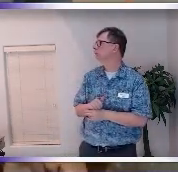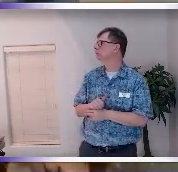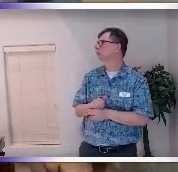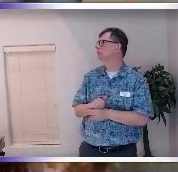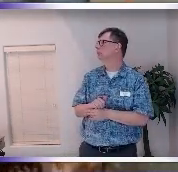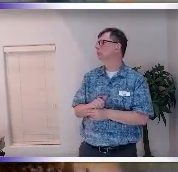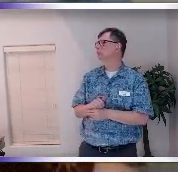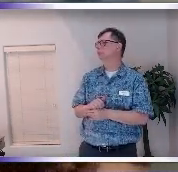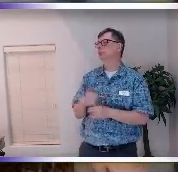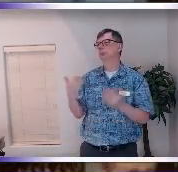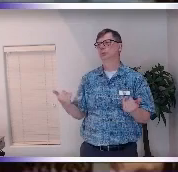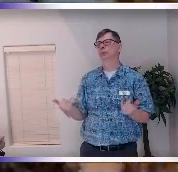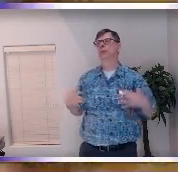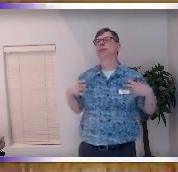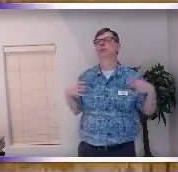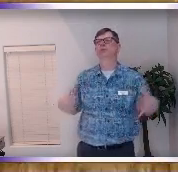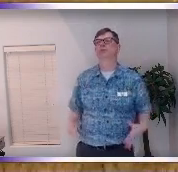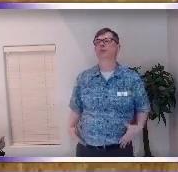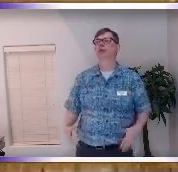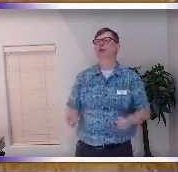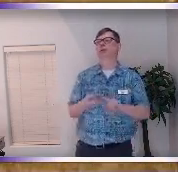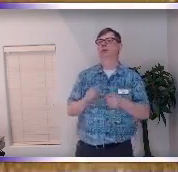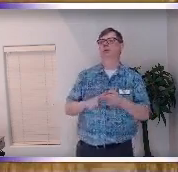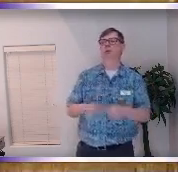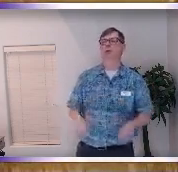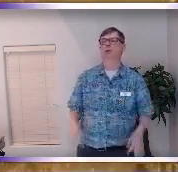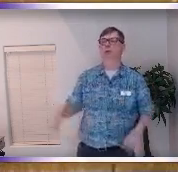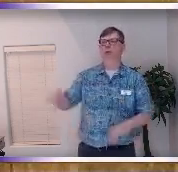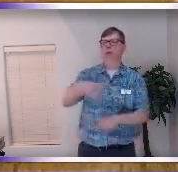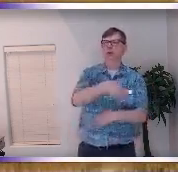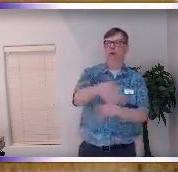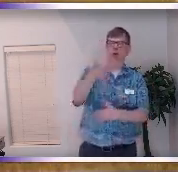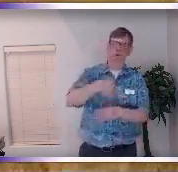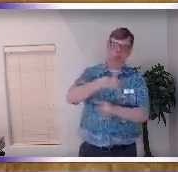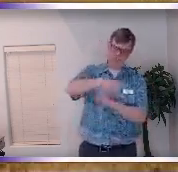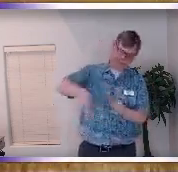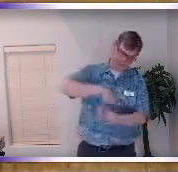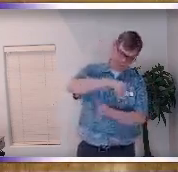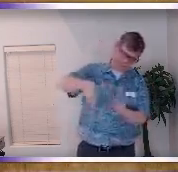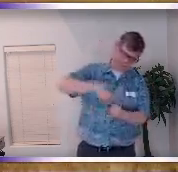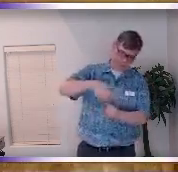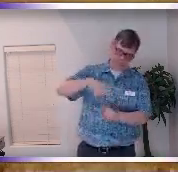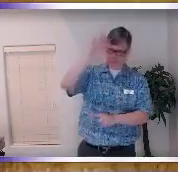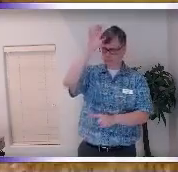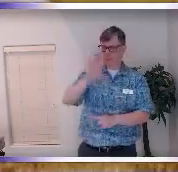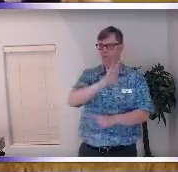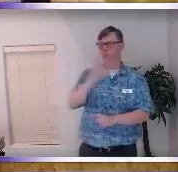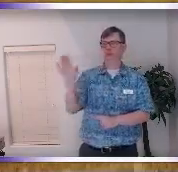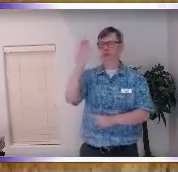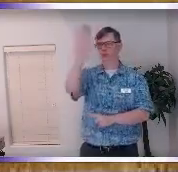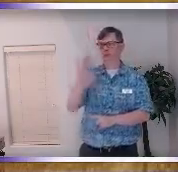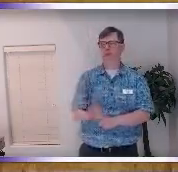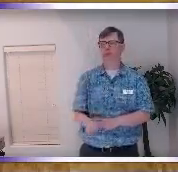the question what do you want to feel like when you walk into our center and I personally want to feel the sacredness in the